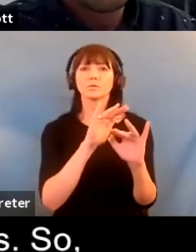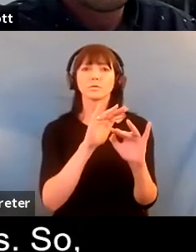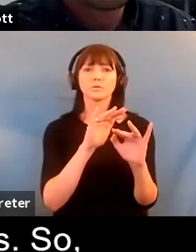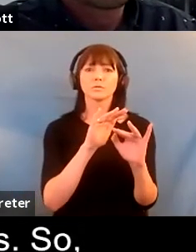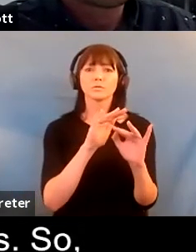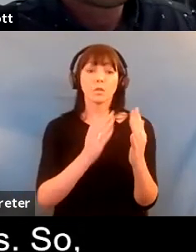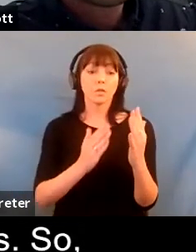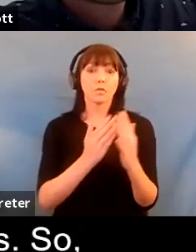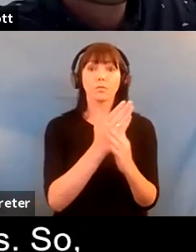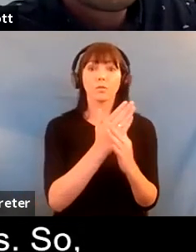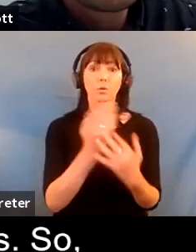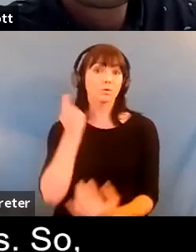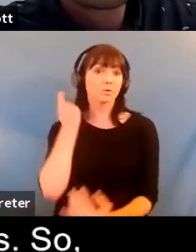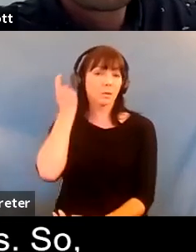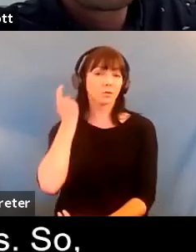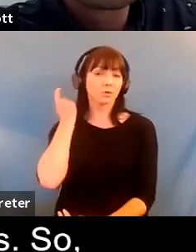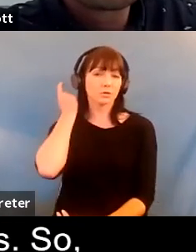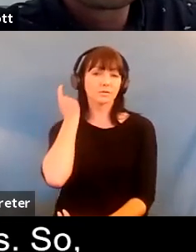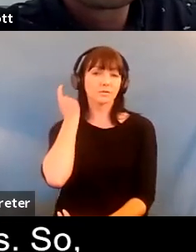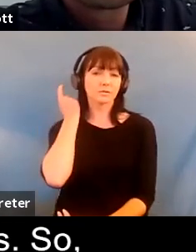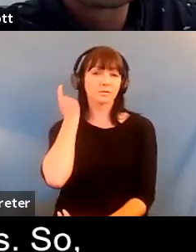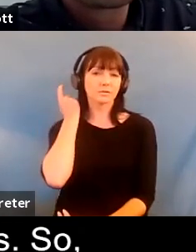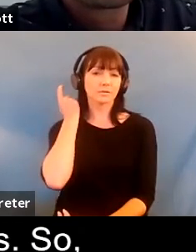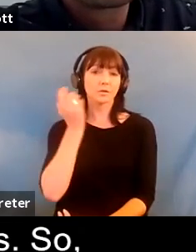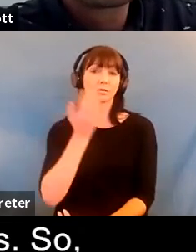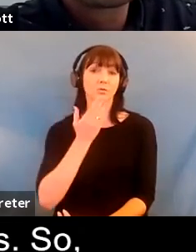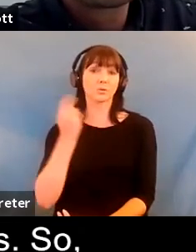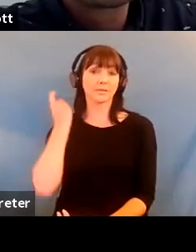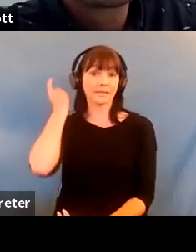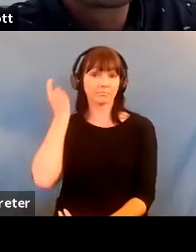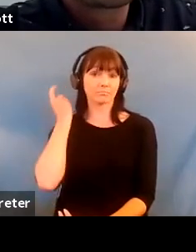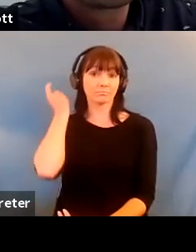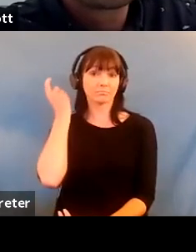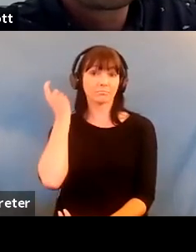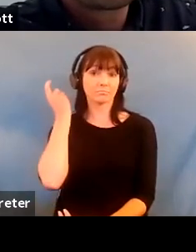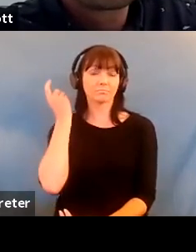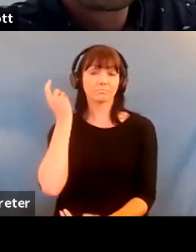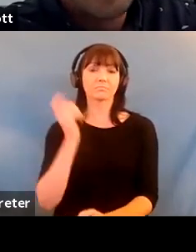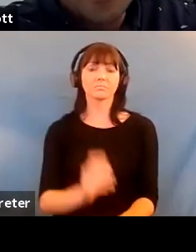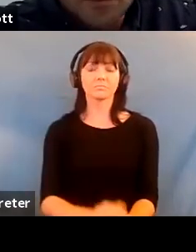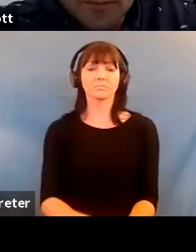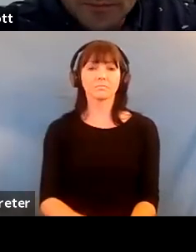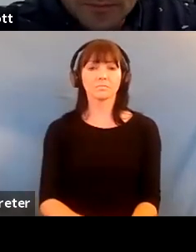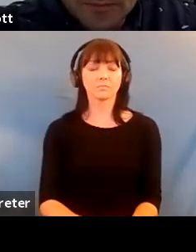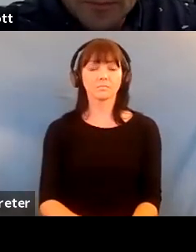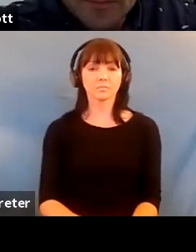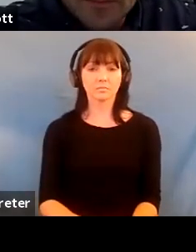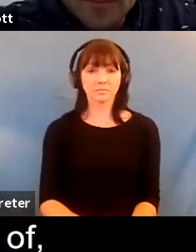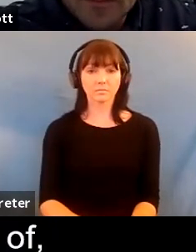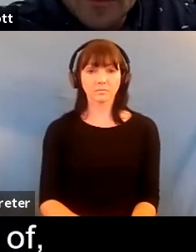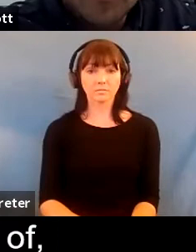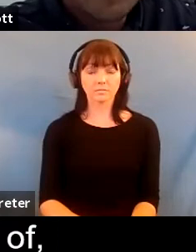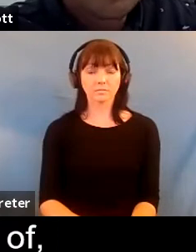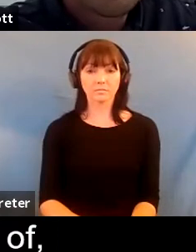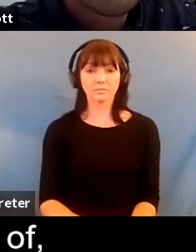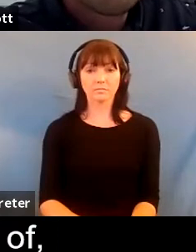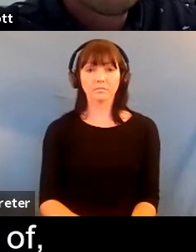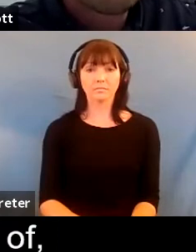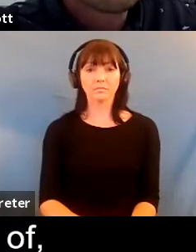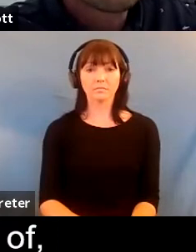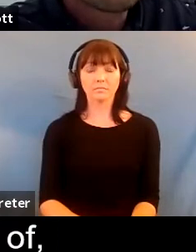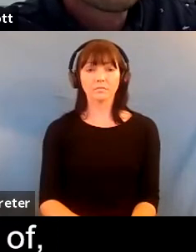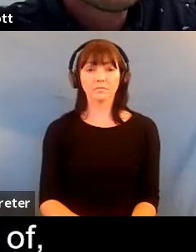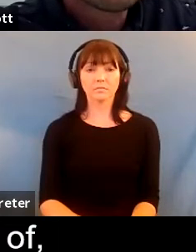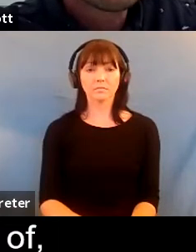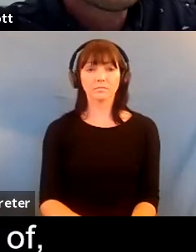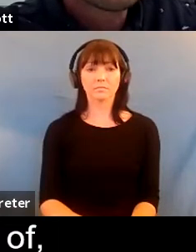subconscious so uh uh there's a lot of um it's very important there's a lot